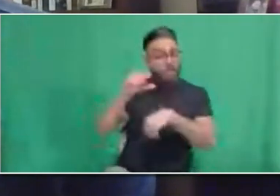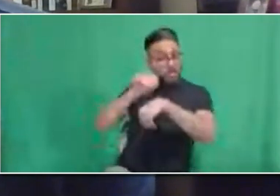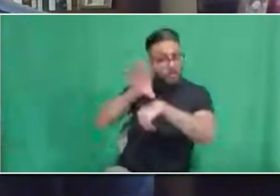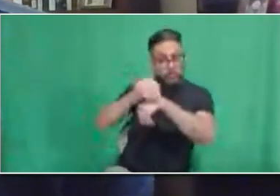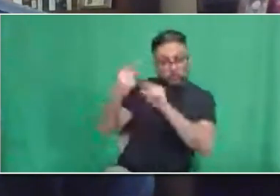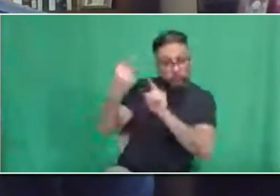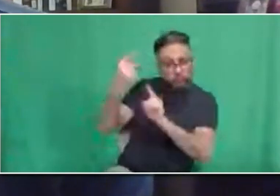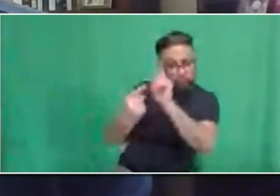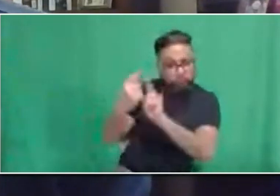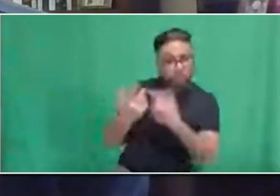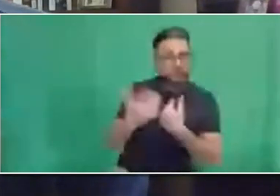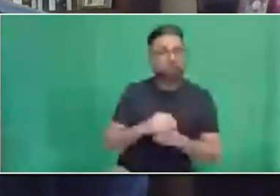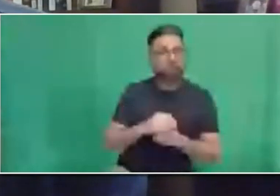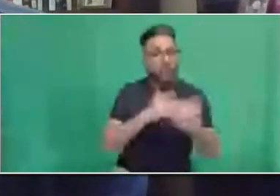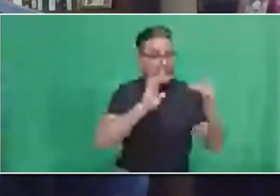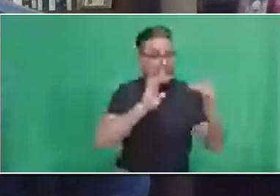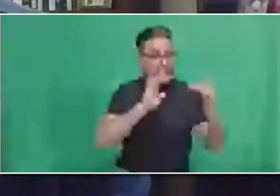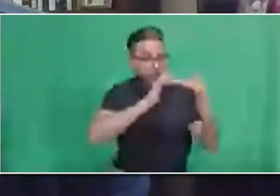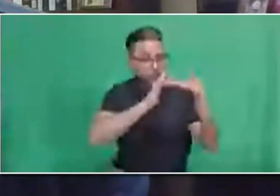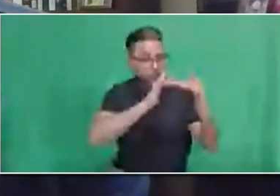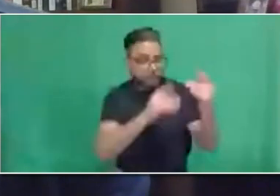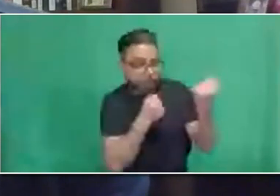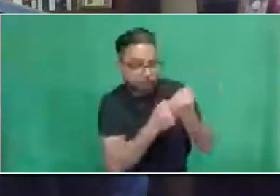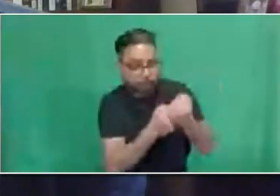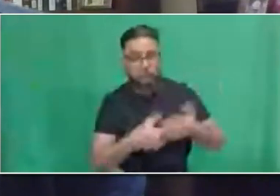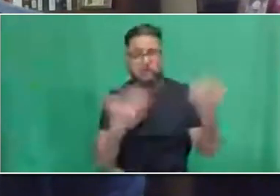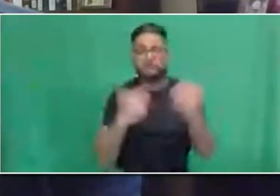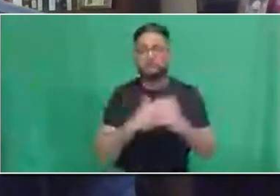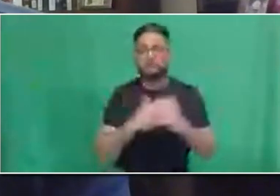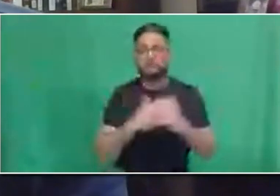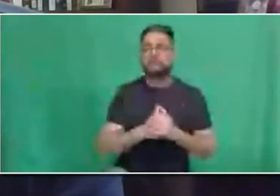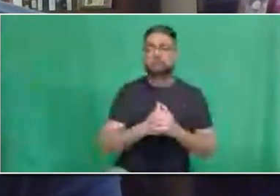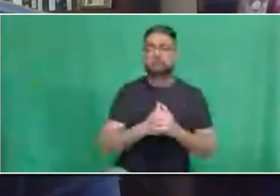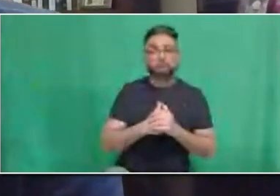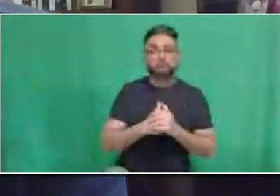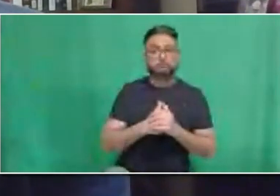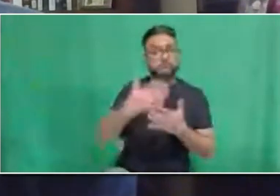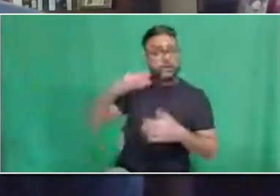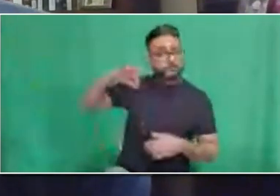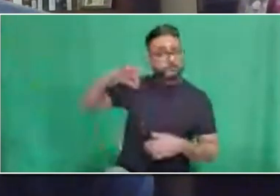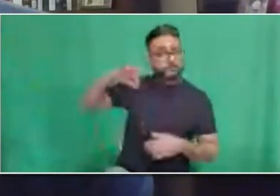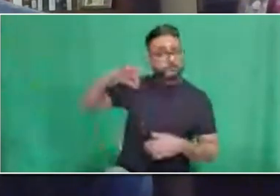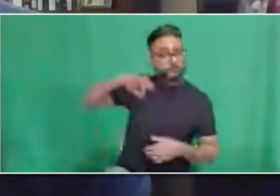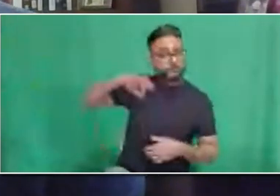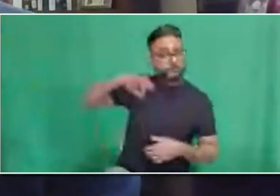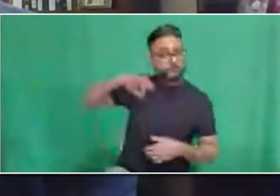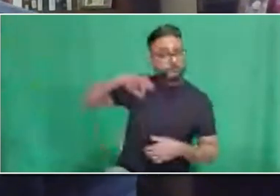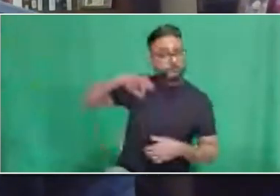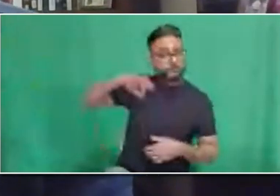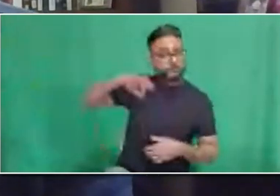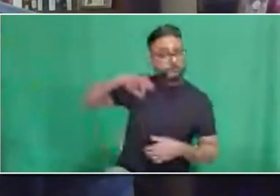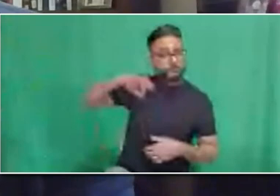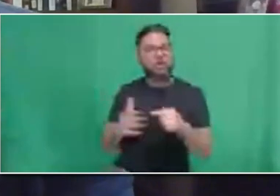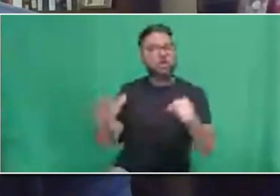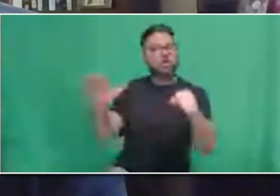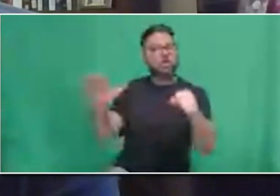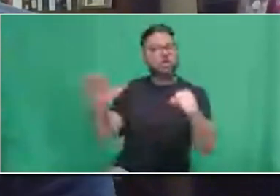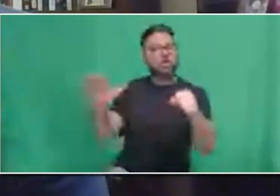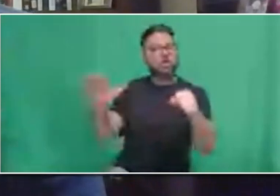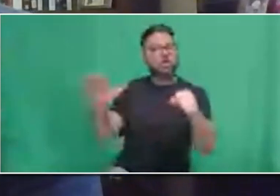which provides coverage for psychological services like therapy, counseling, et cetera. We also have the Beacon Program, which is an